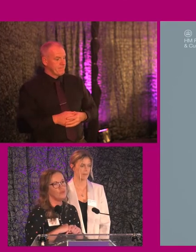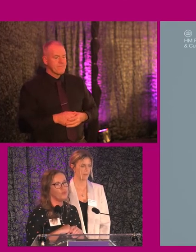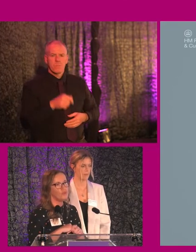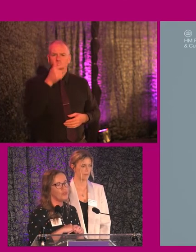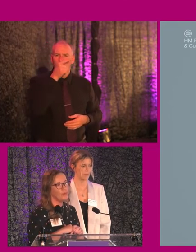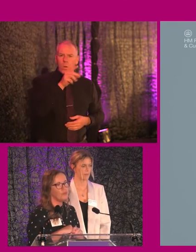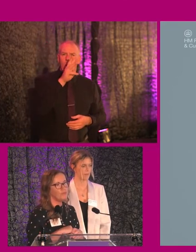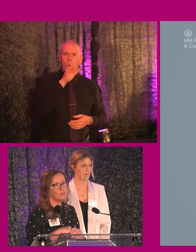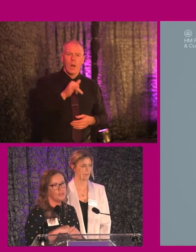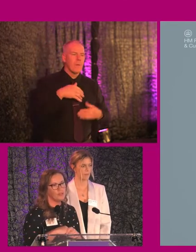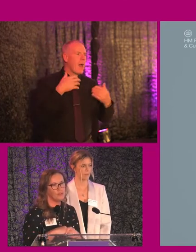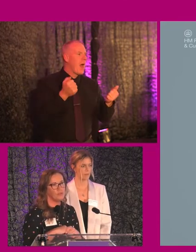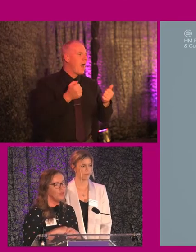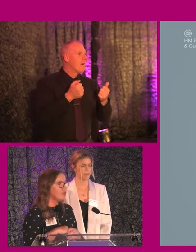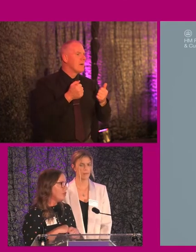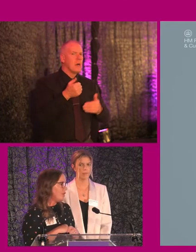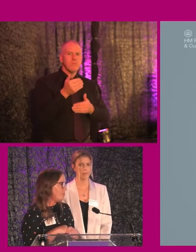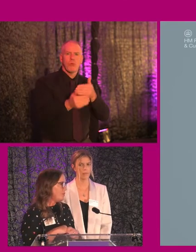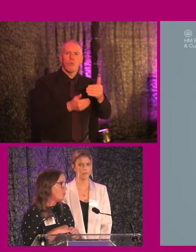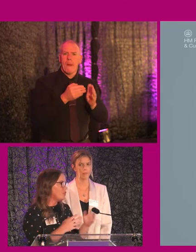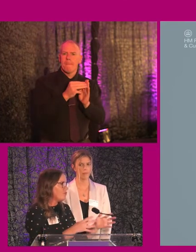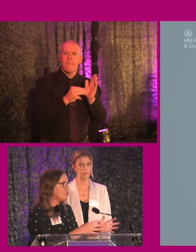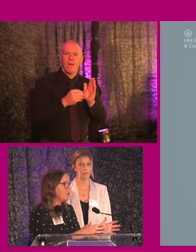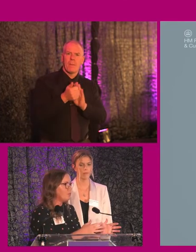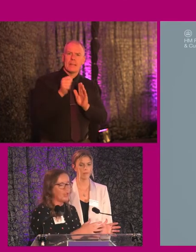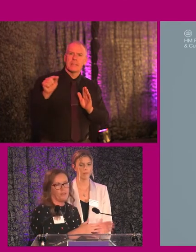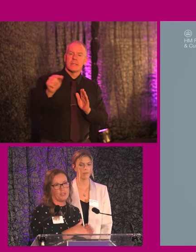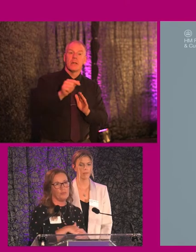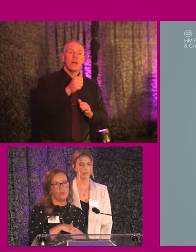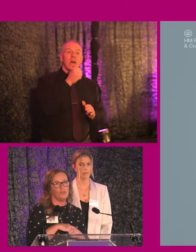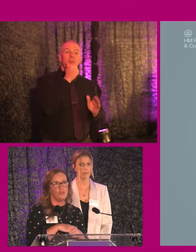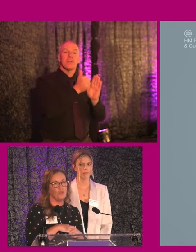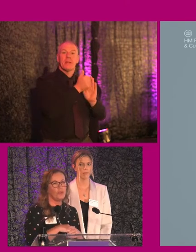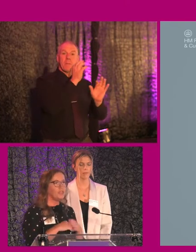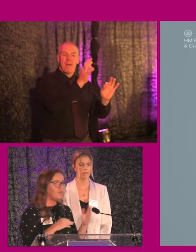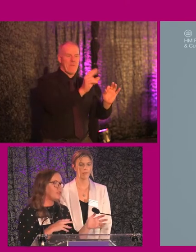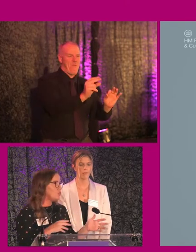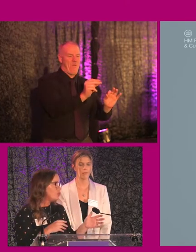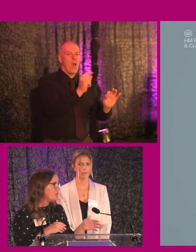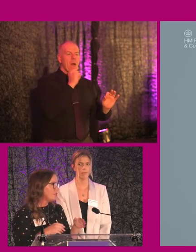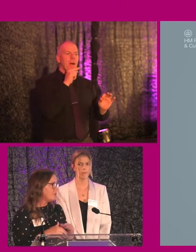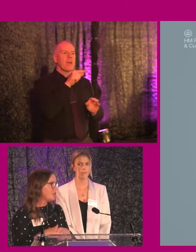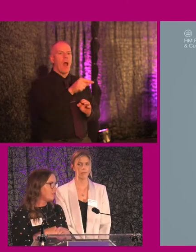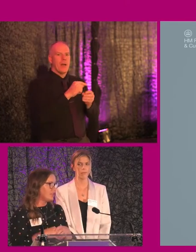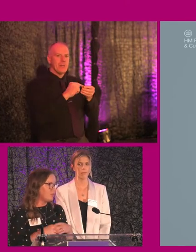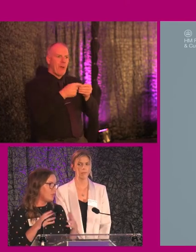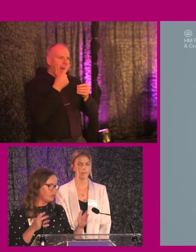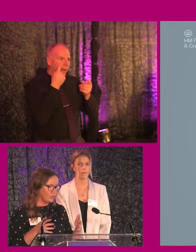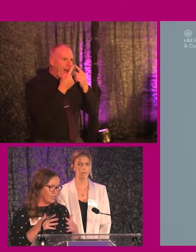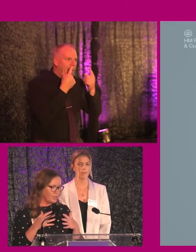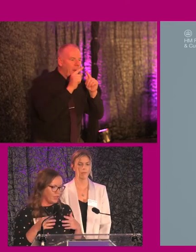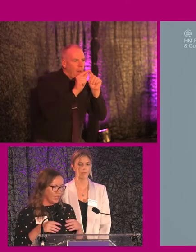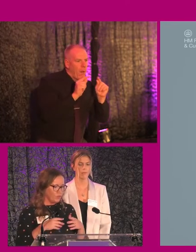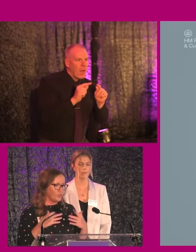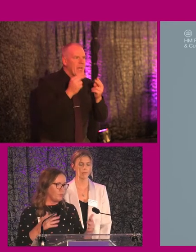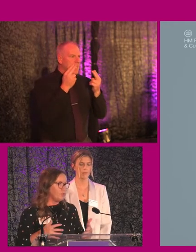had a rolling programme of buildings. So was our first building perfect? Absolutely not. But it gave us the opportunity to start thinking about what do we